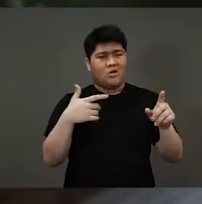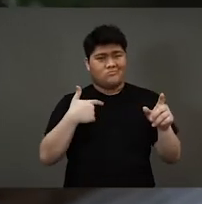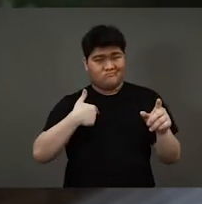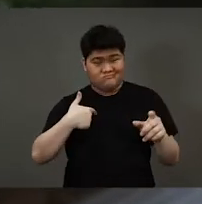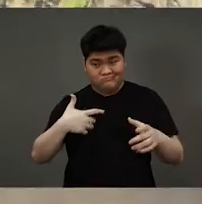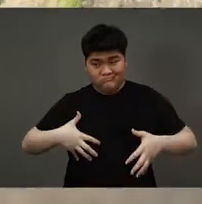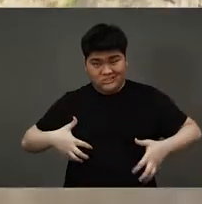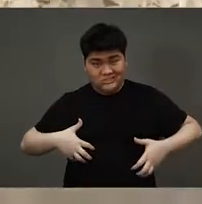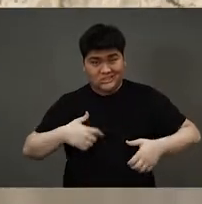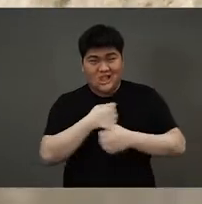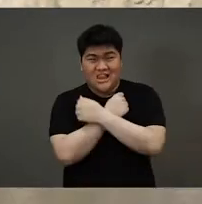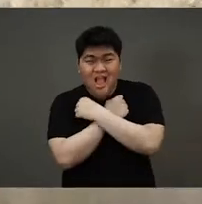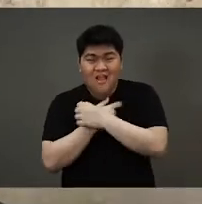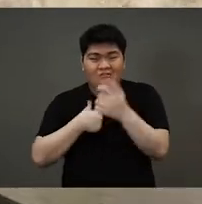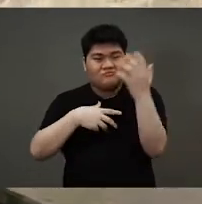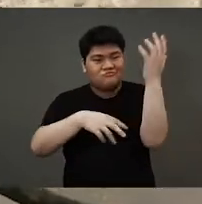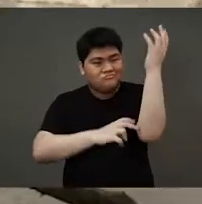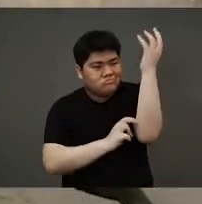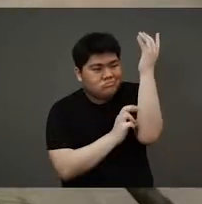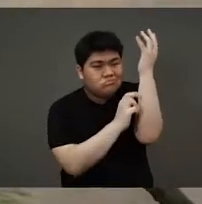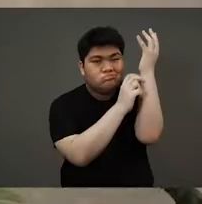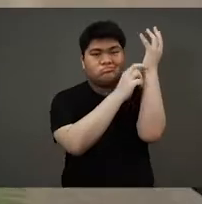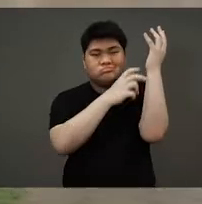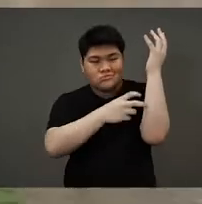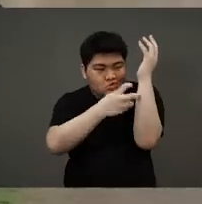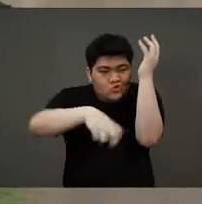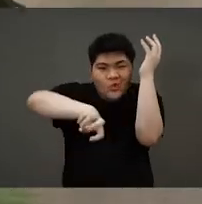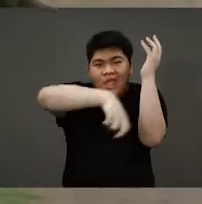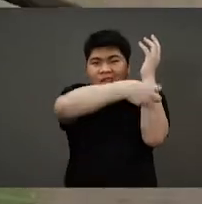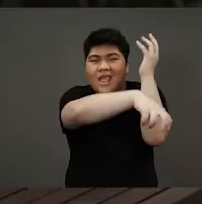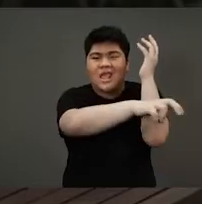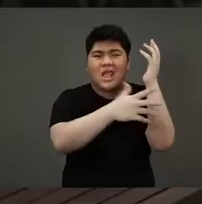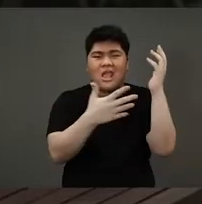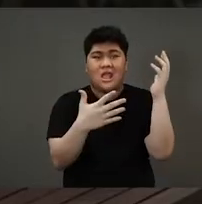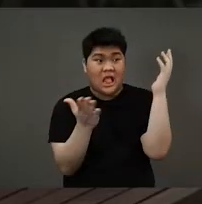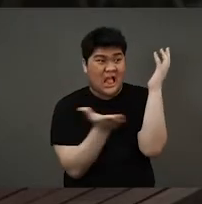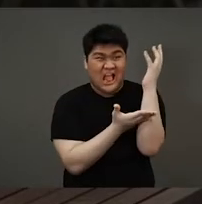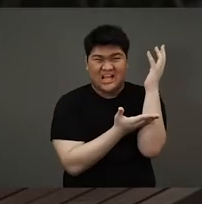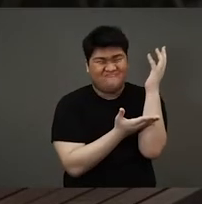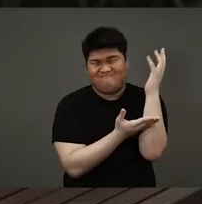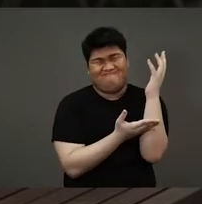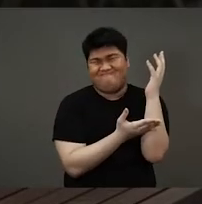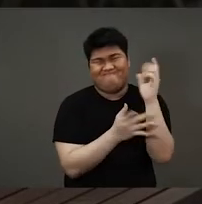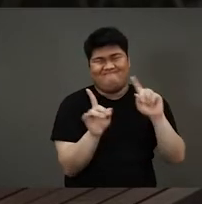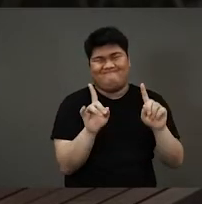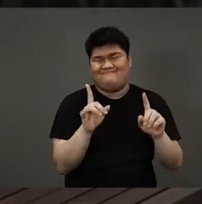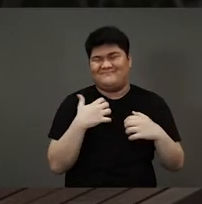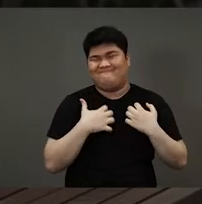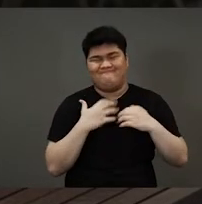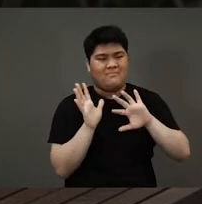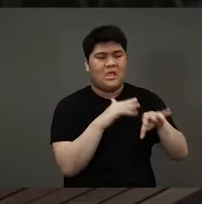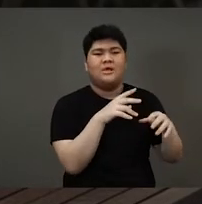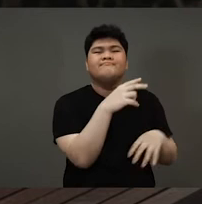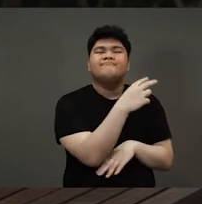to climb trees and swing on the vines. He didn't want to cut them down to make a bridge. And then monkey looked this side